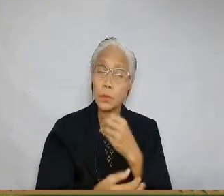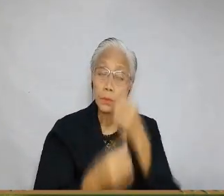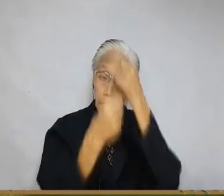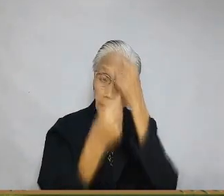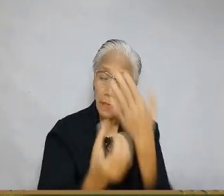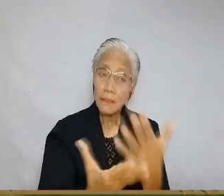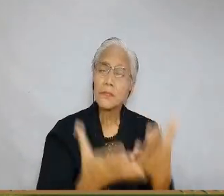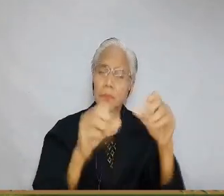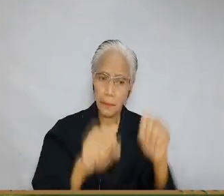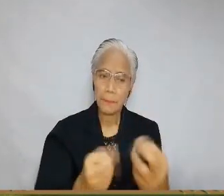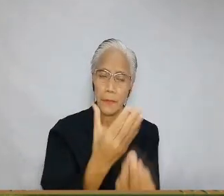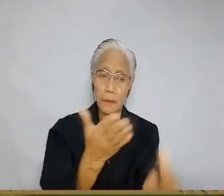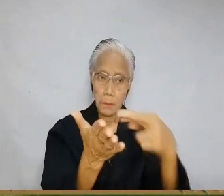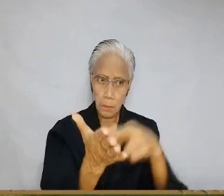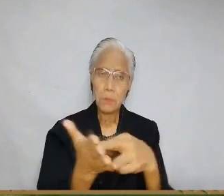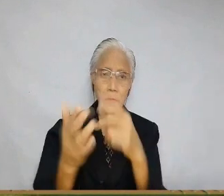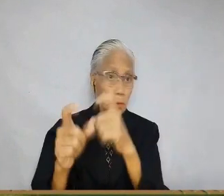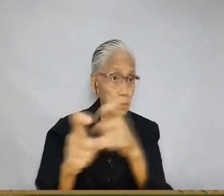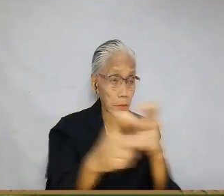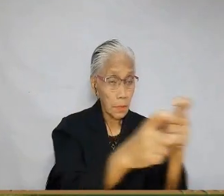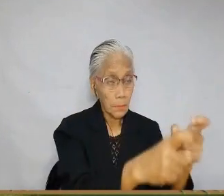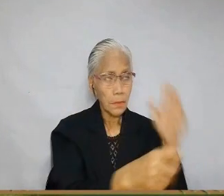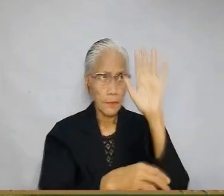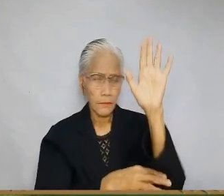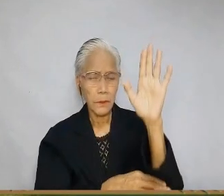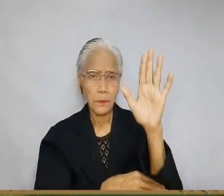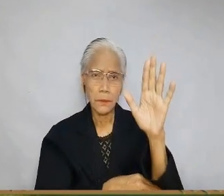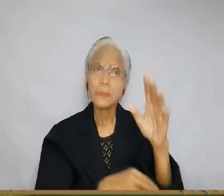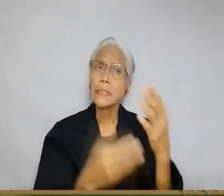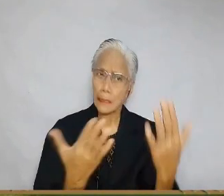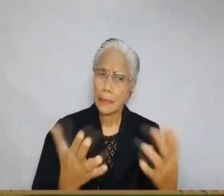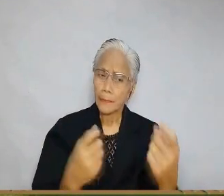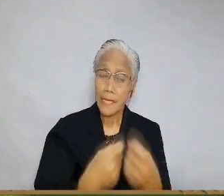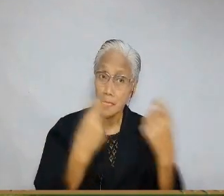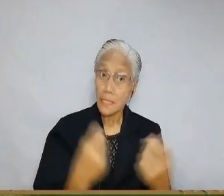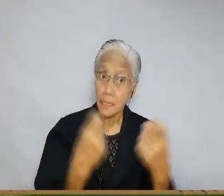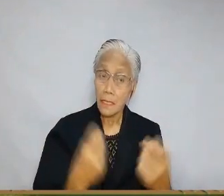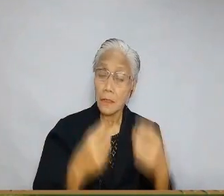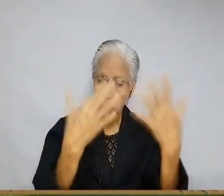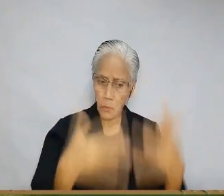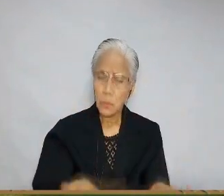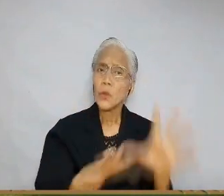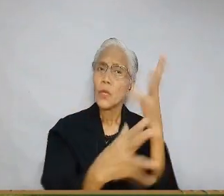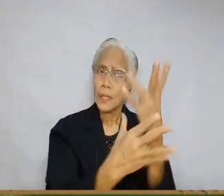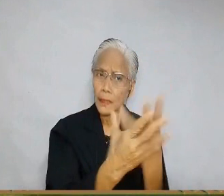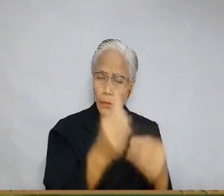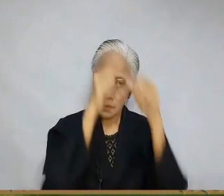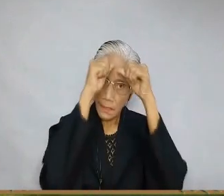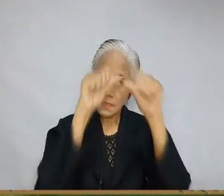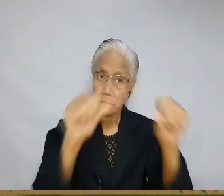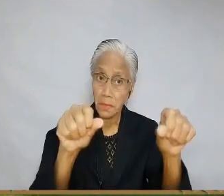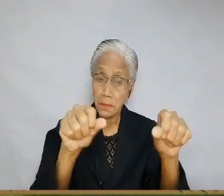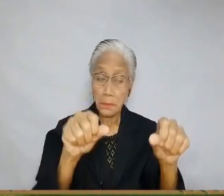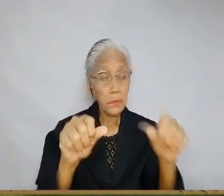obedience we have been restored to those gifts of Yours, that, by sinning, we had lost in